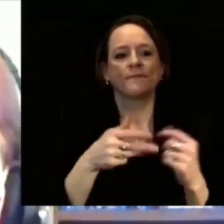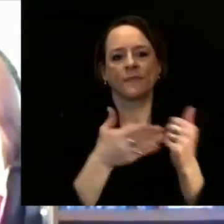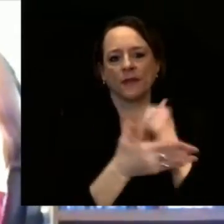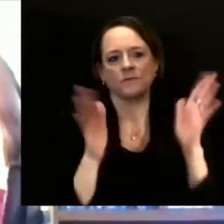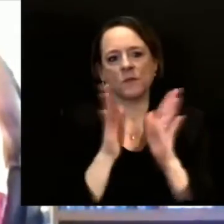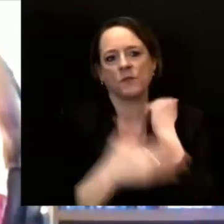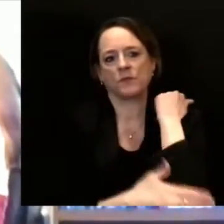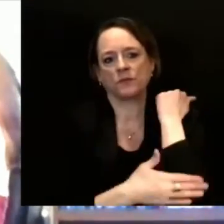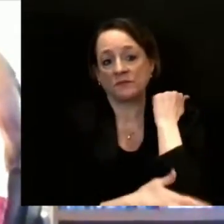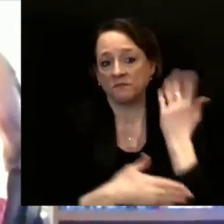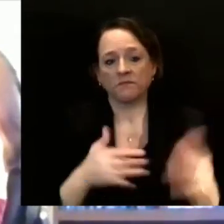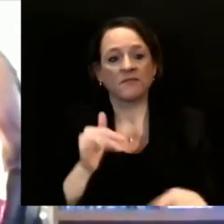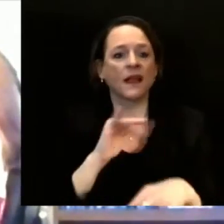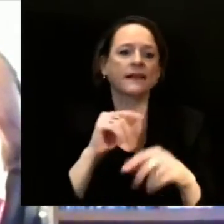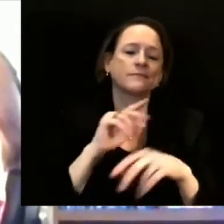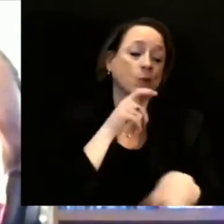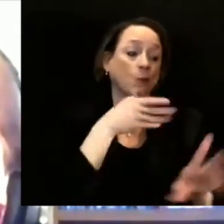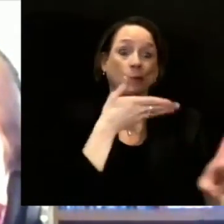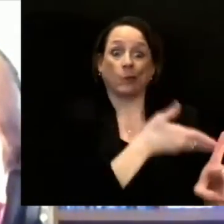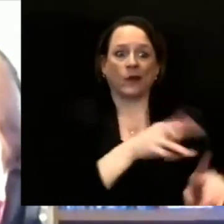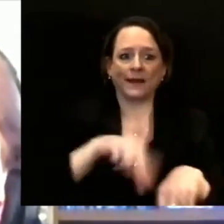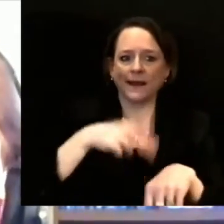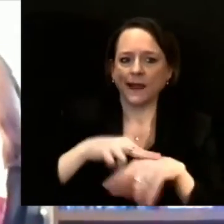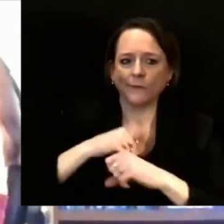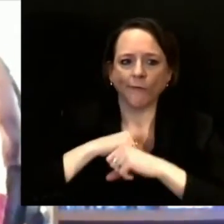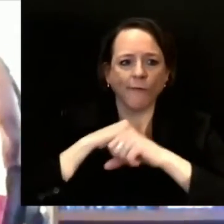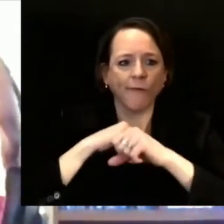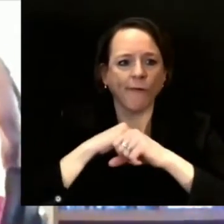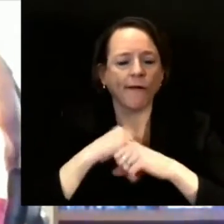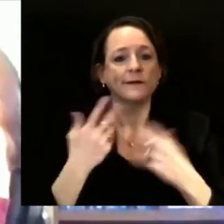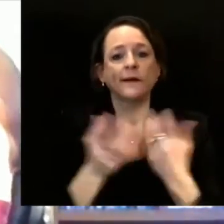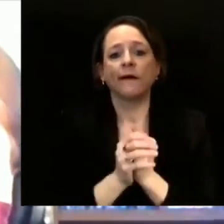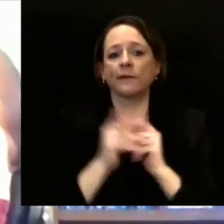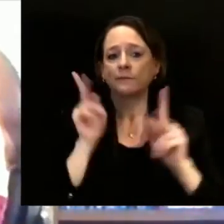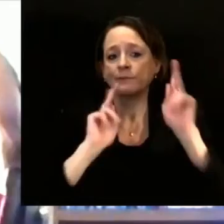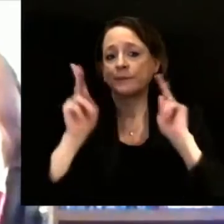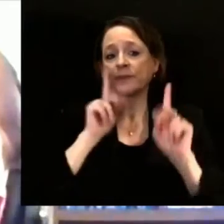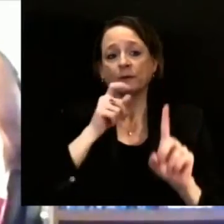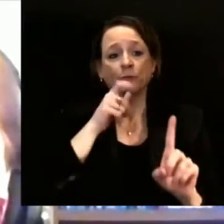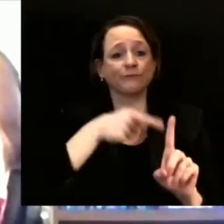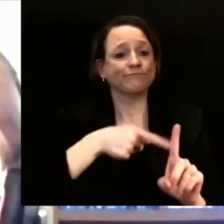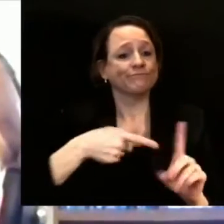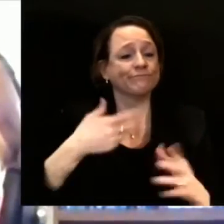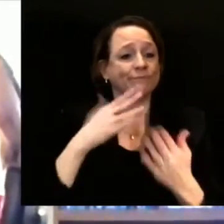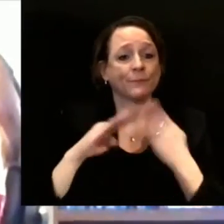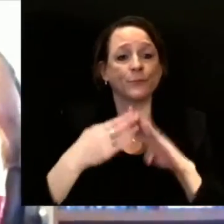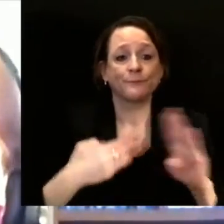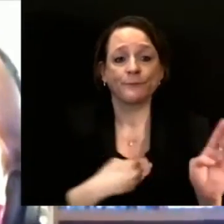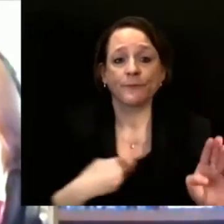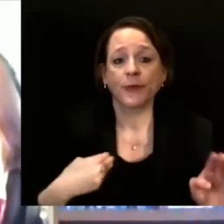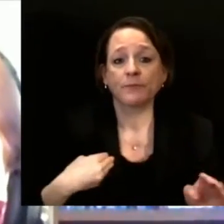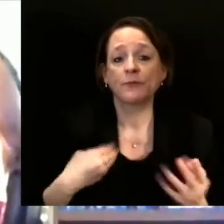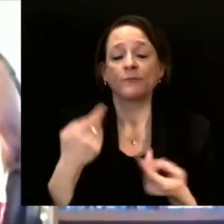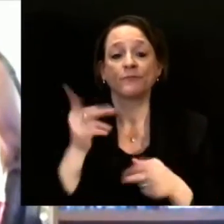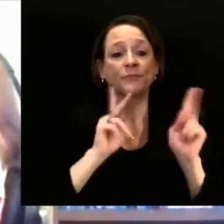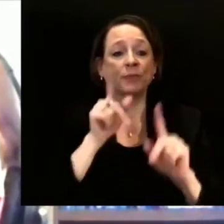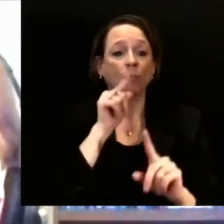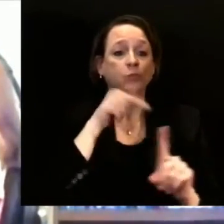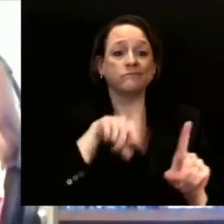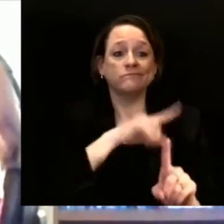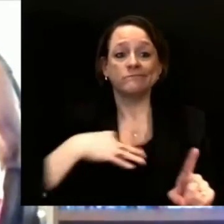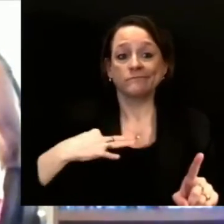civilian members of the team, and volunteers, including a number of students from